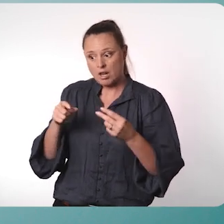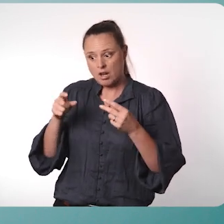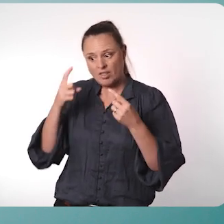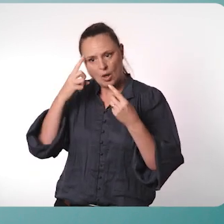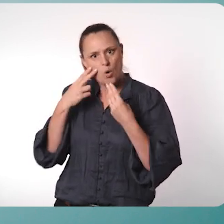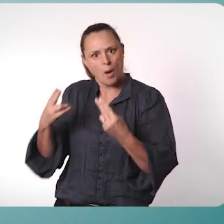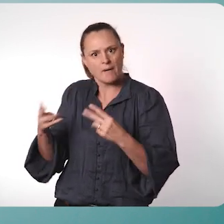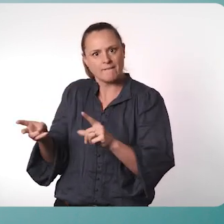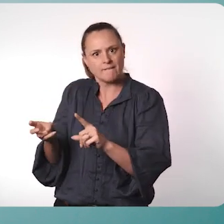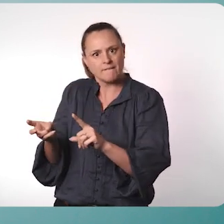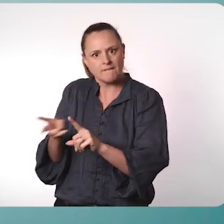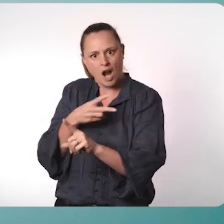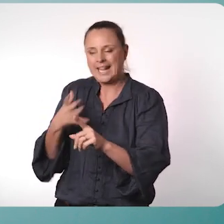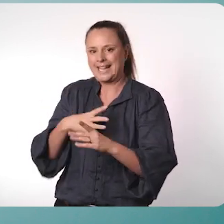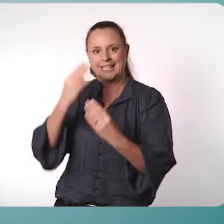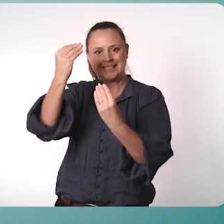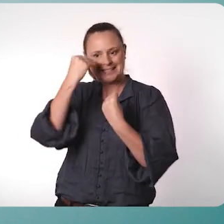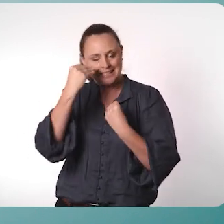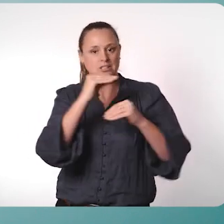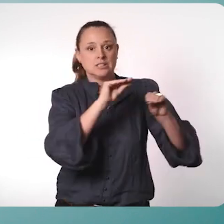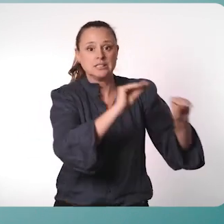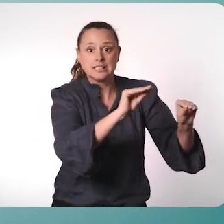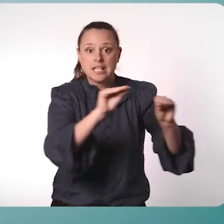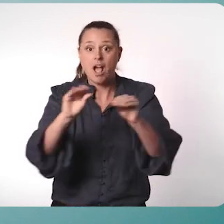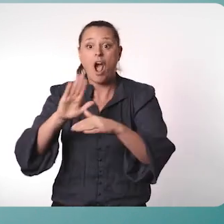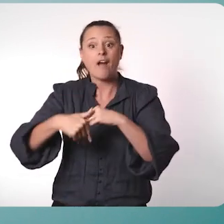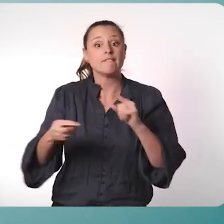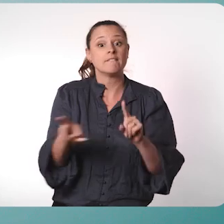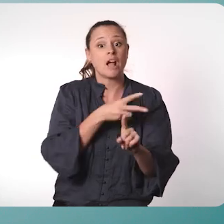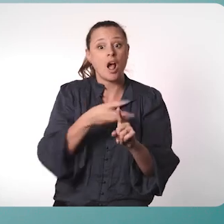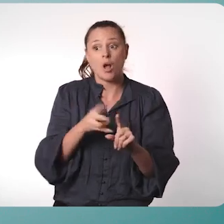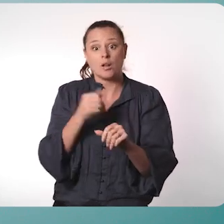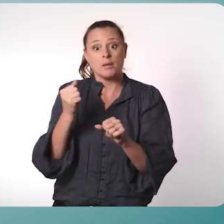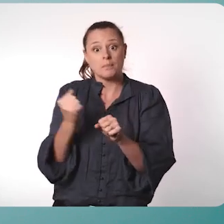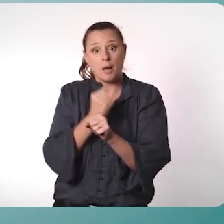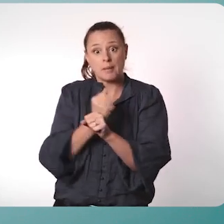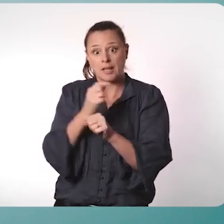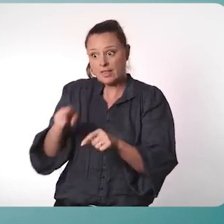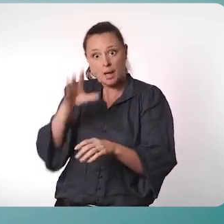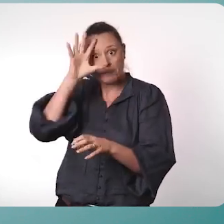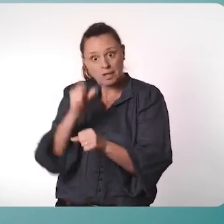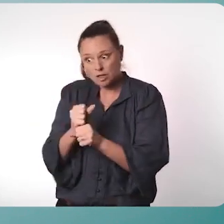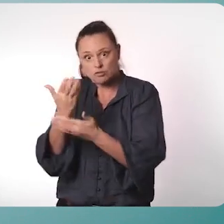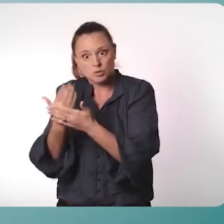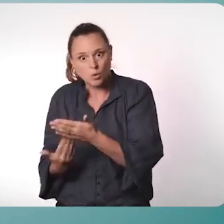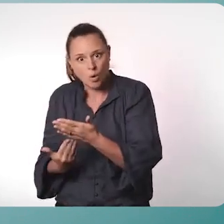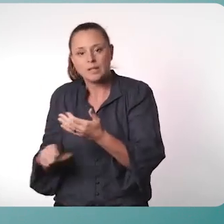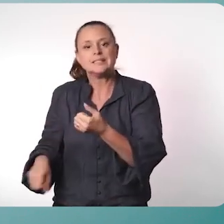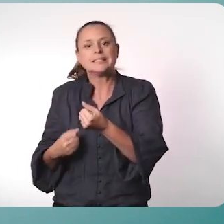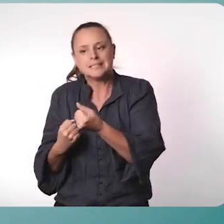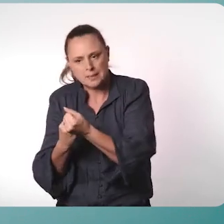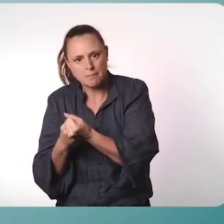educating ourselves and others about violence, making sure women are believed and supported and trying to change